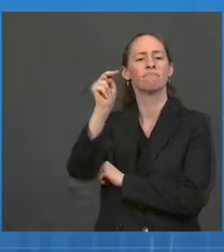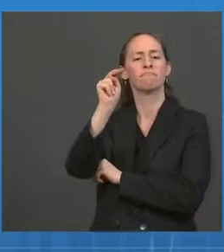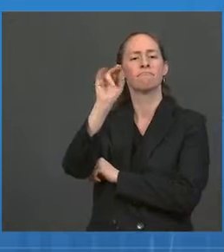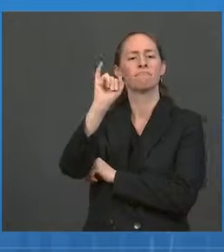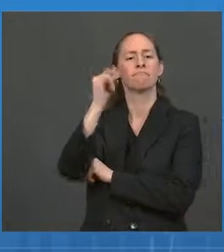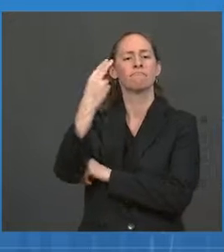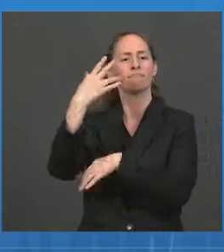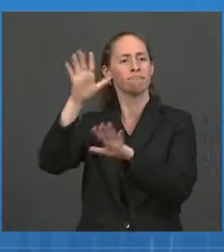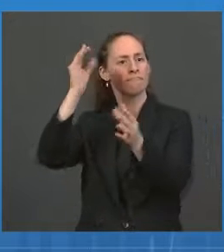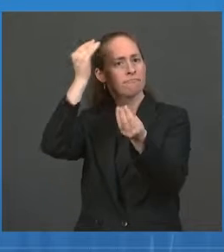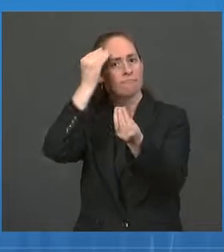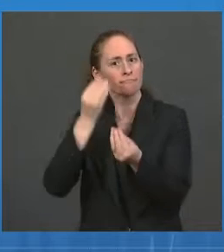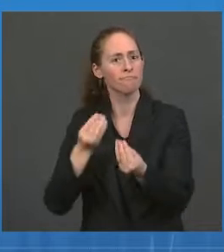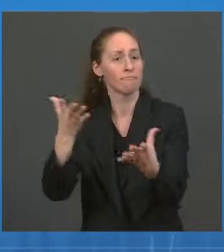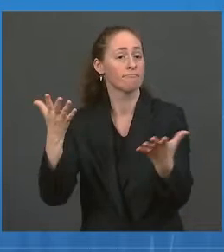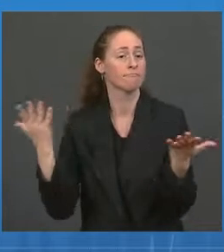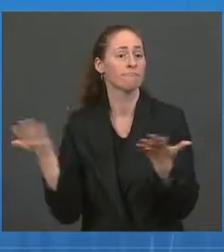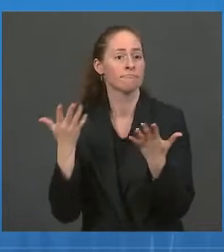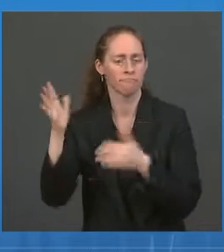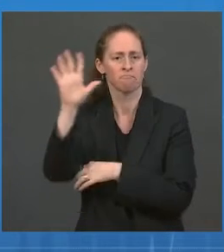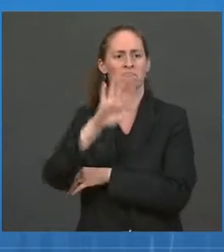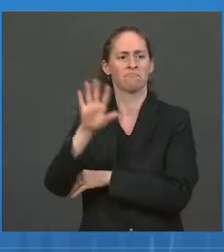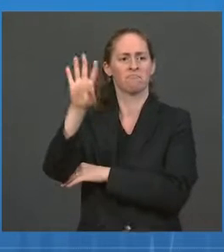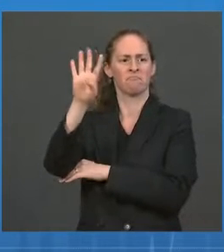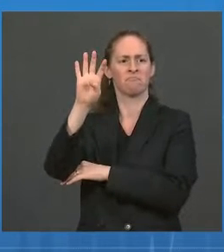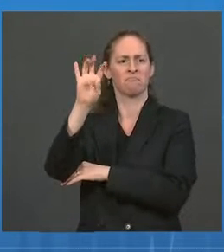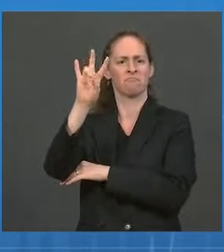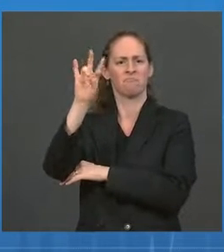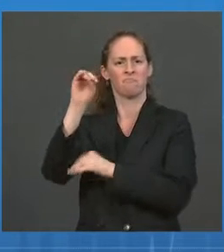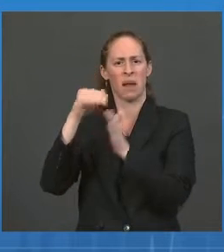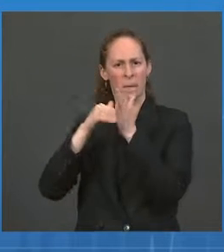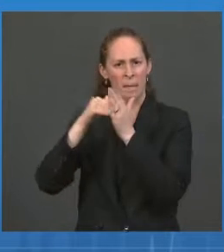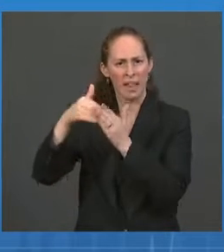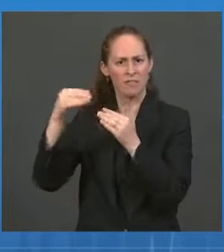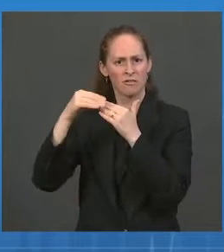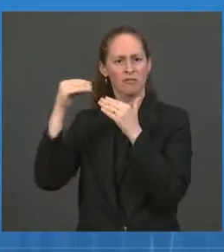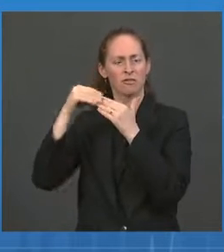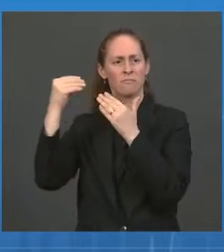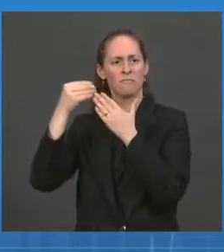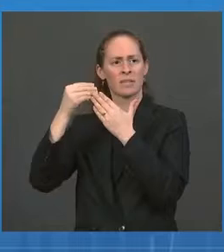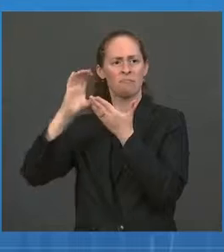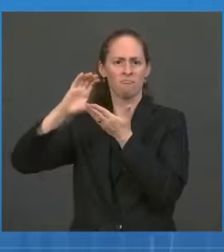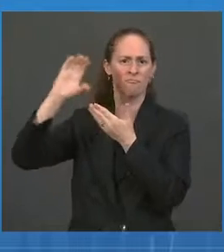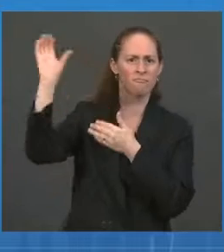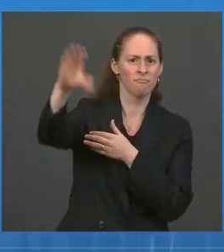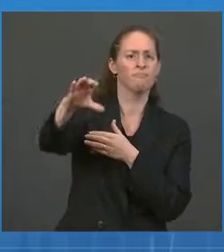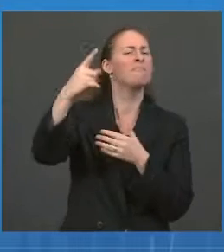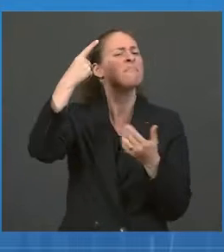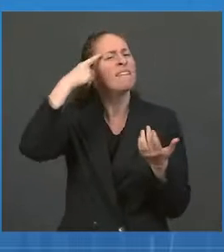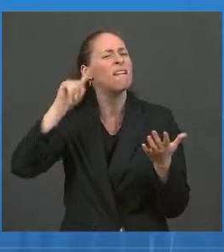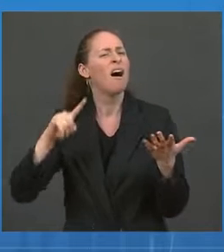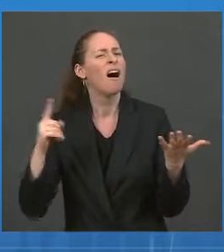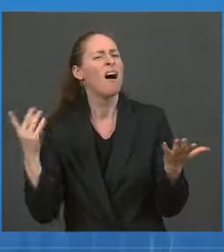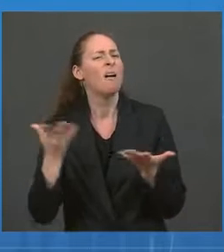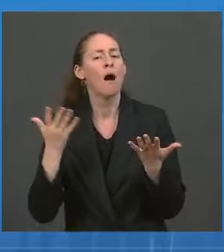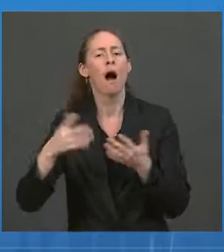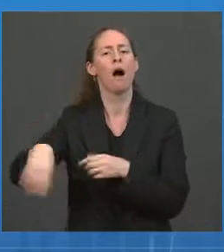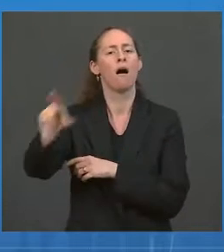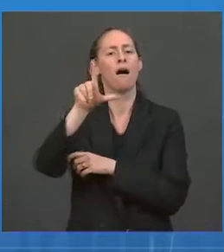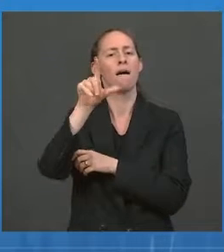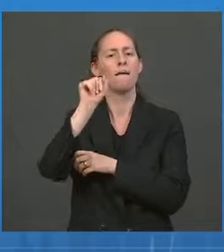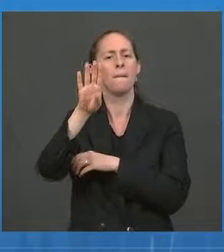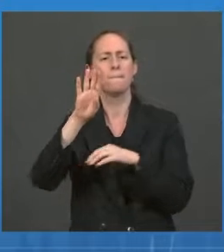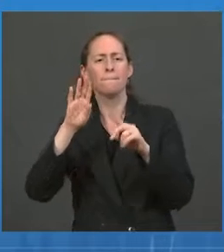$470 million to build a national study population cohort to study the long-term